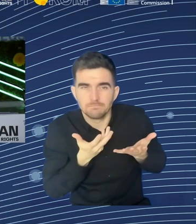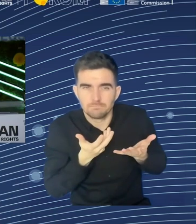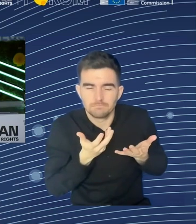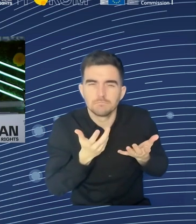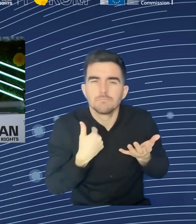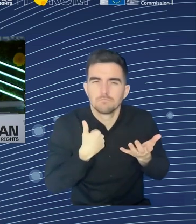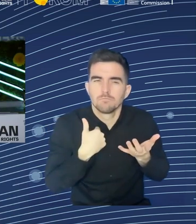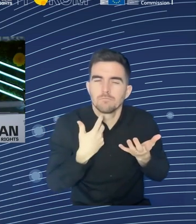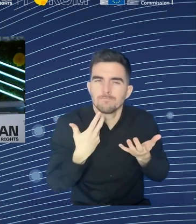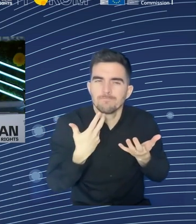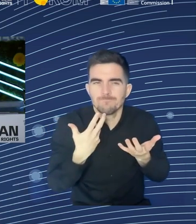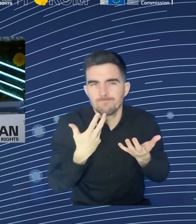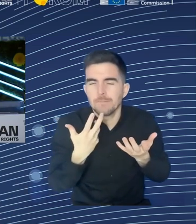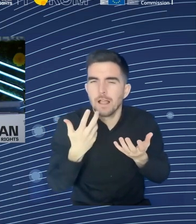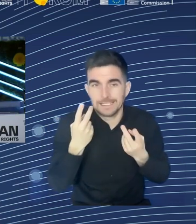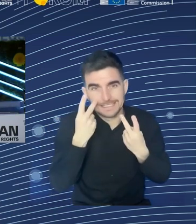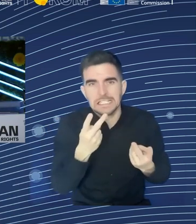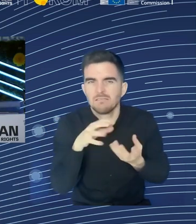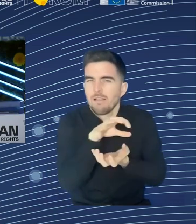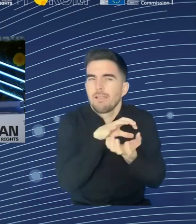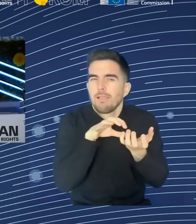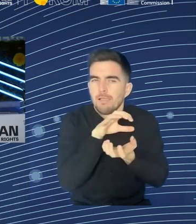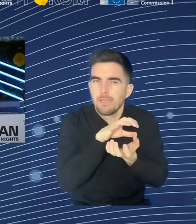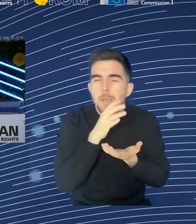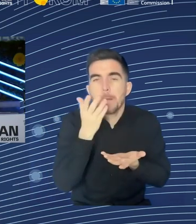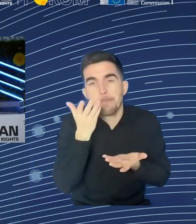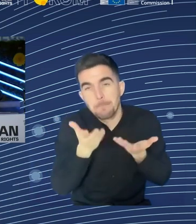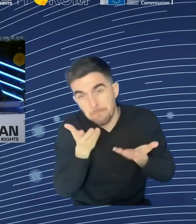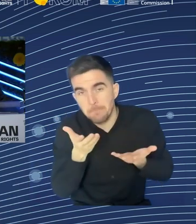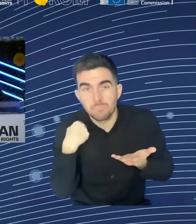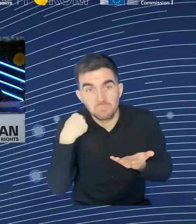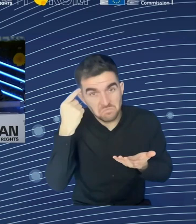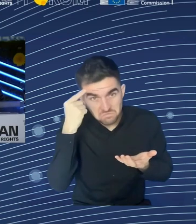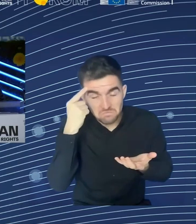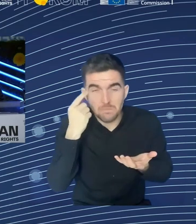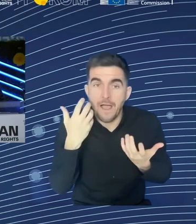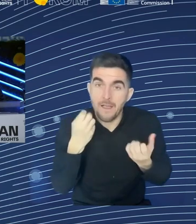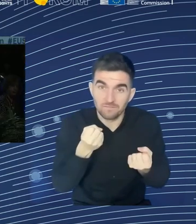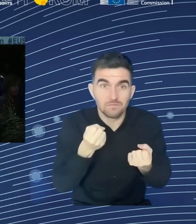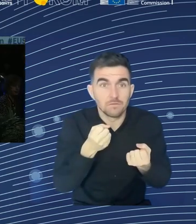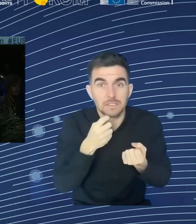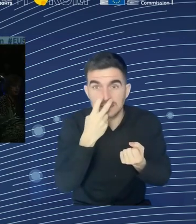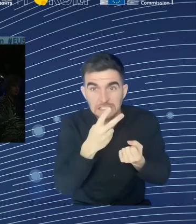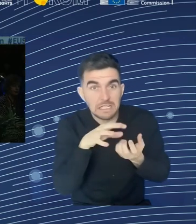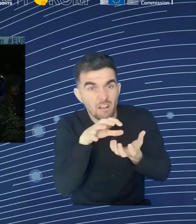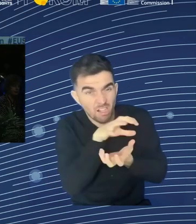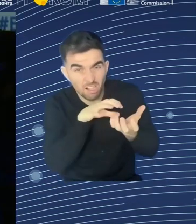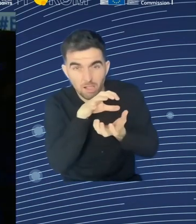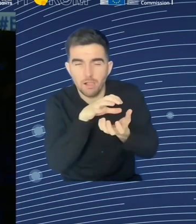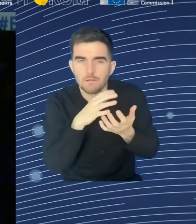actually almost expected a sharper rise in the risk of poverty or other